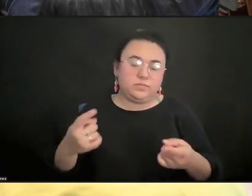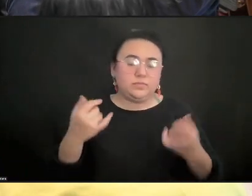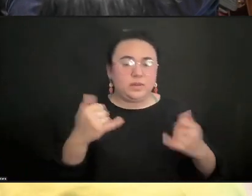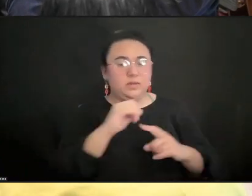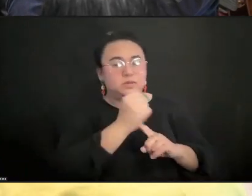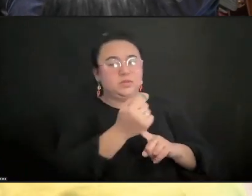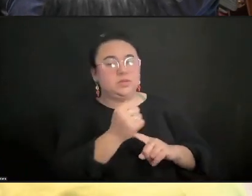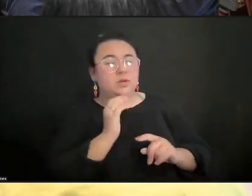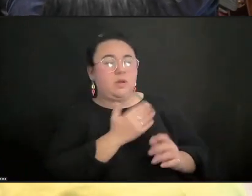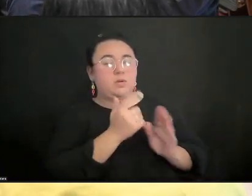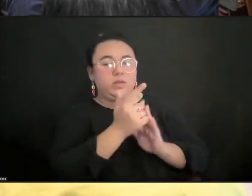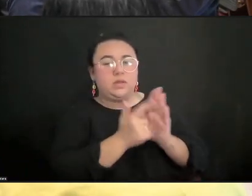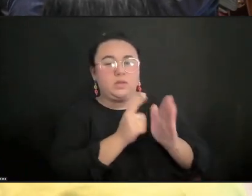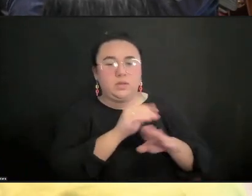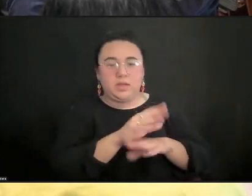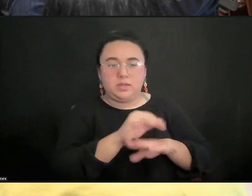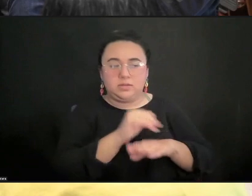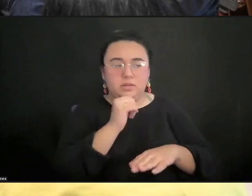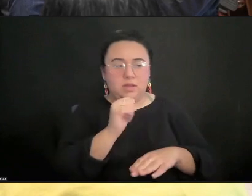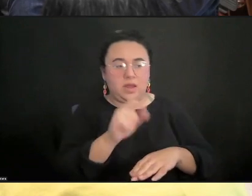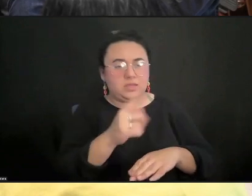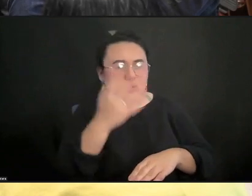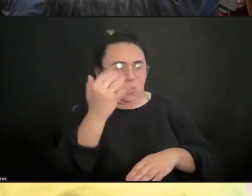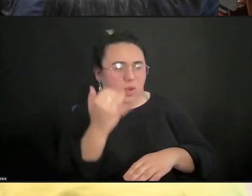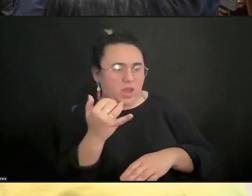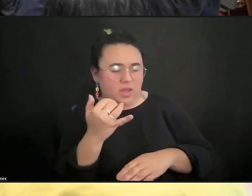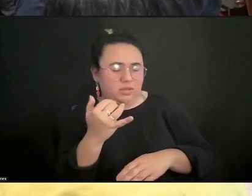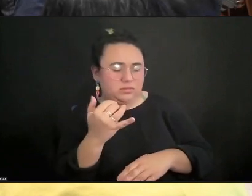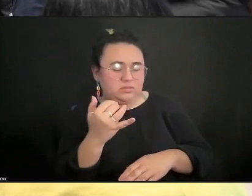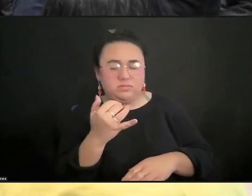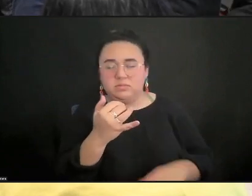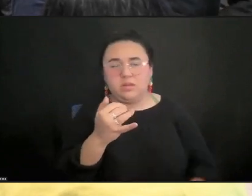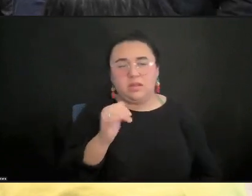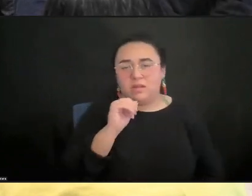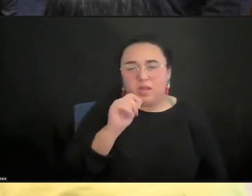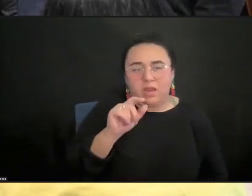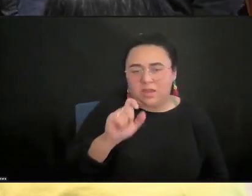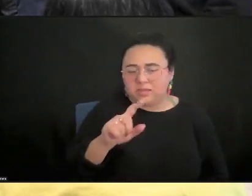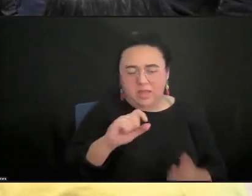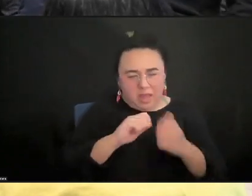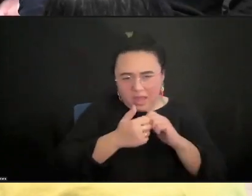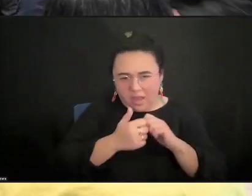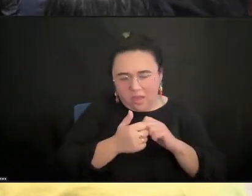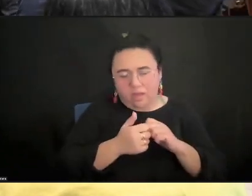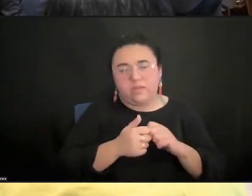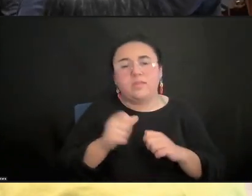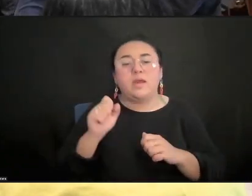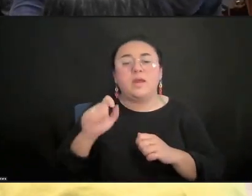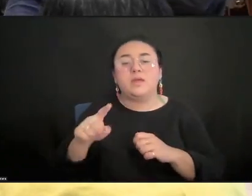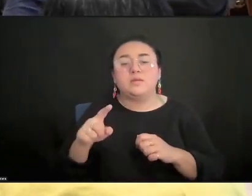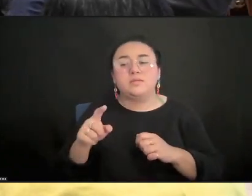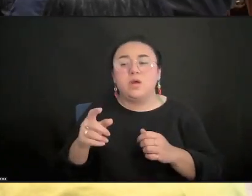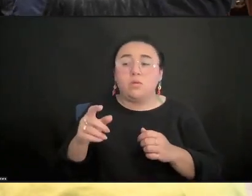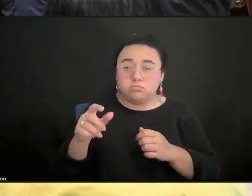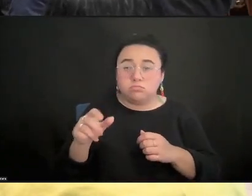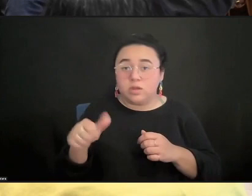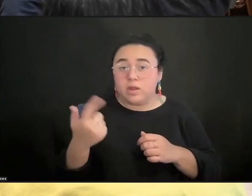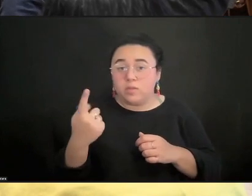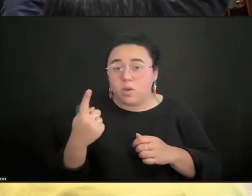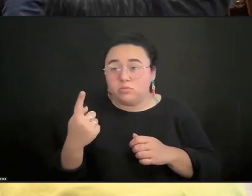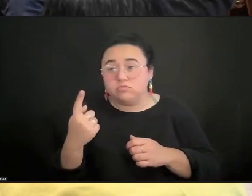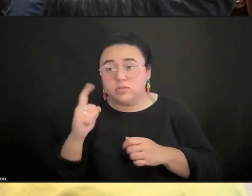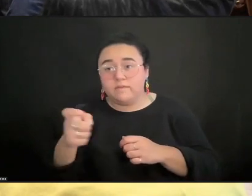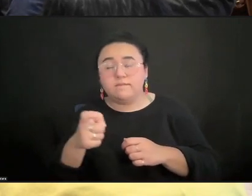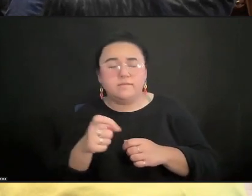asking us, why are we doing this? Or they're not asking us, how do we do this? They're asking us, give us another one. Or what's the next